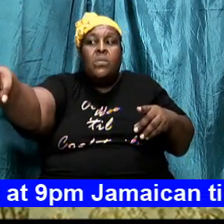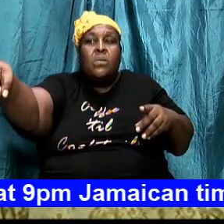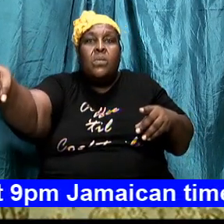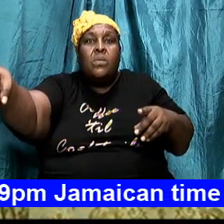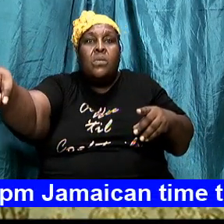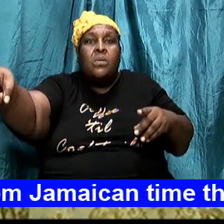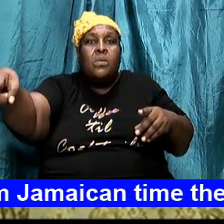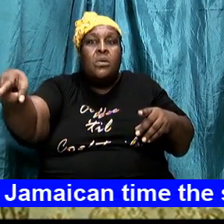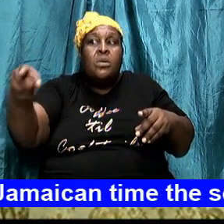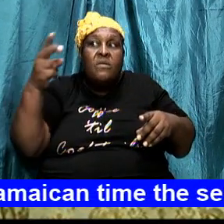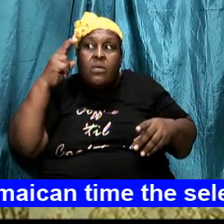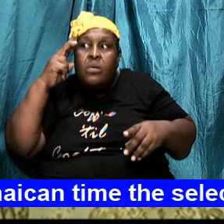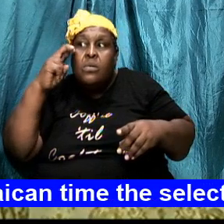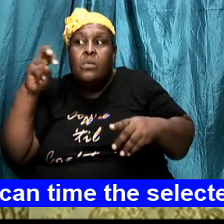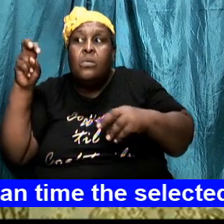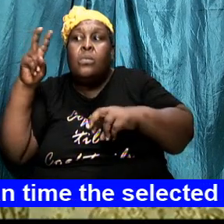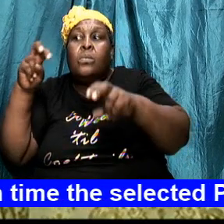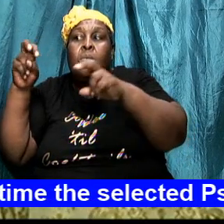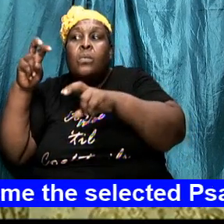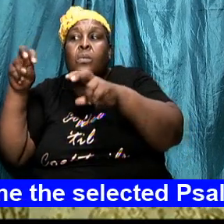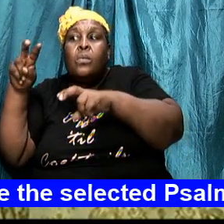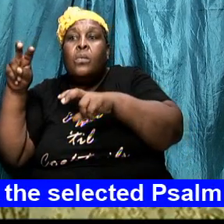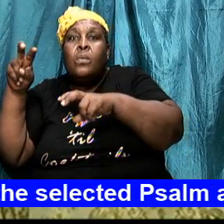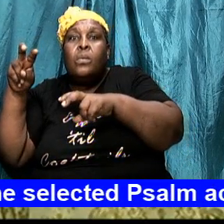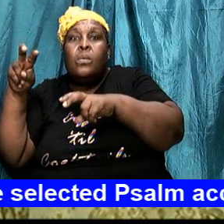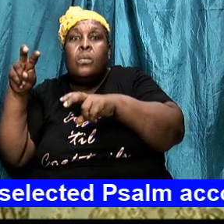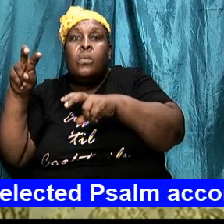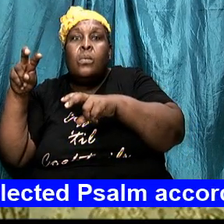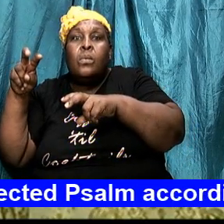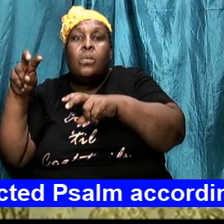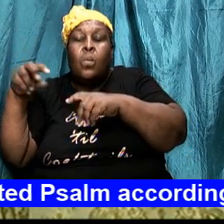is in there and the enemy is anti peace